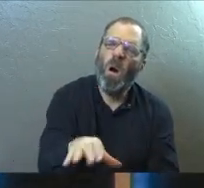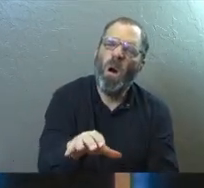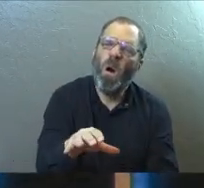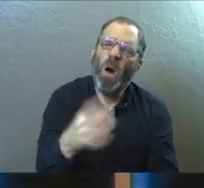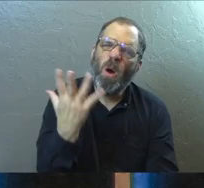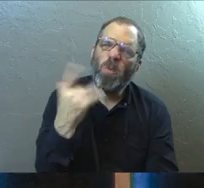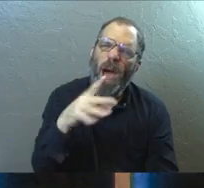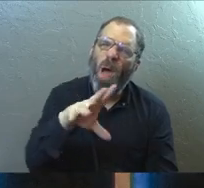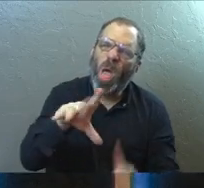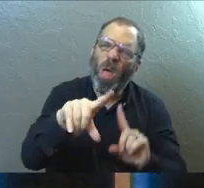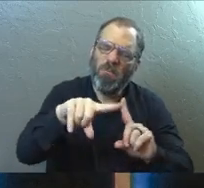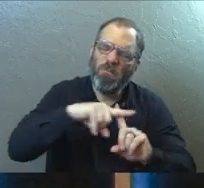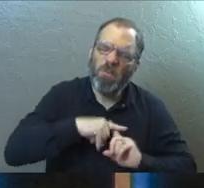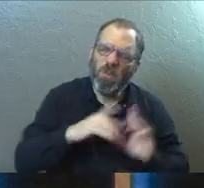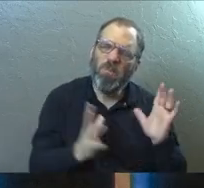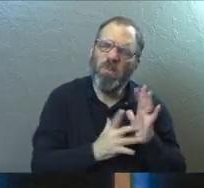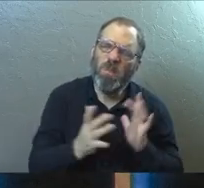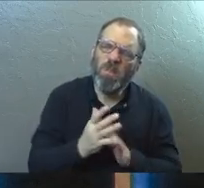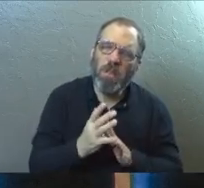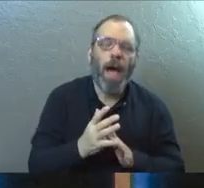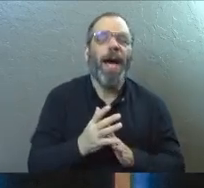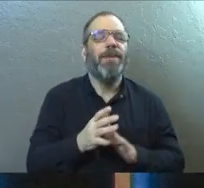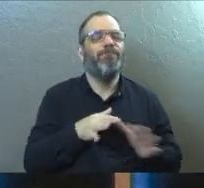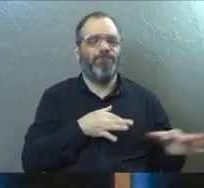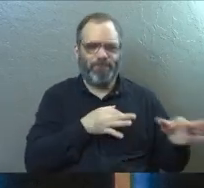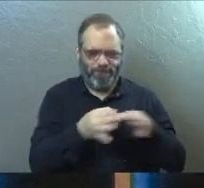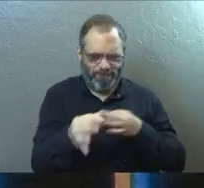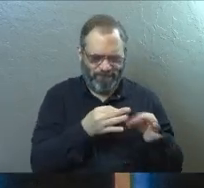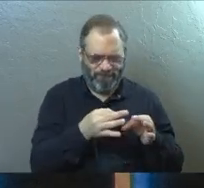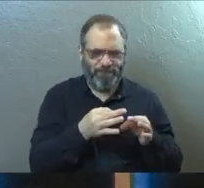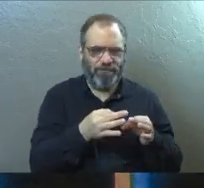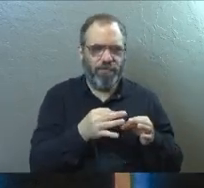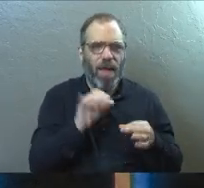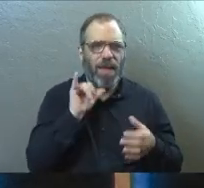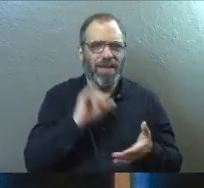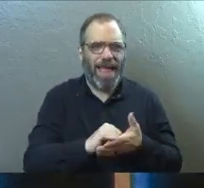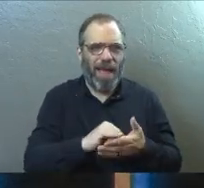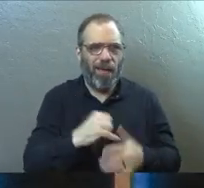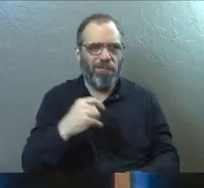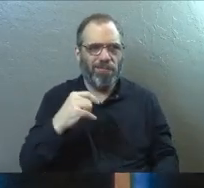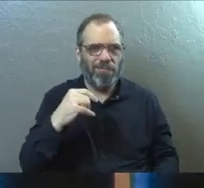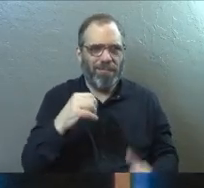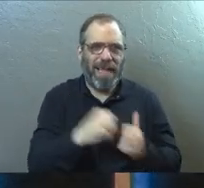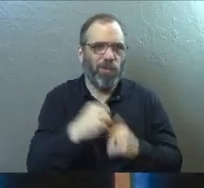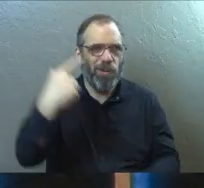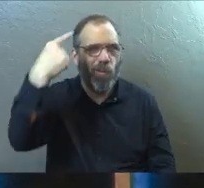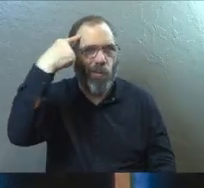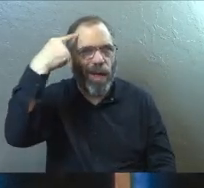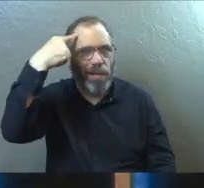what was your reason? And you need to be able to give it. But that's brainy stuff, yes?